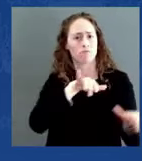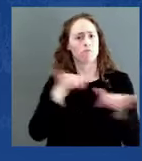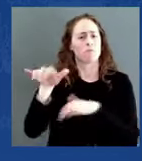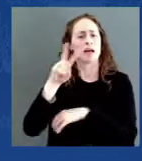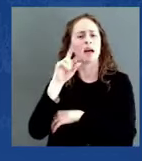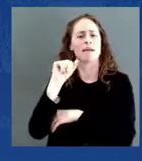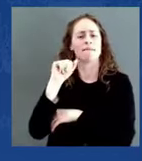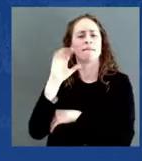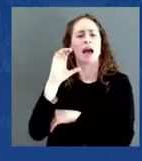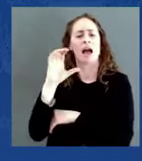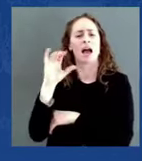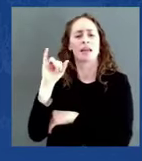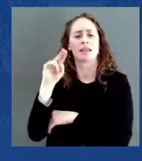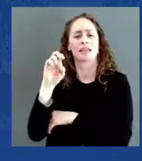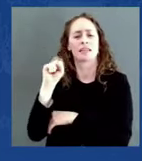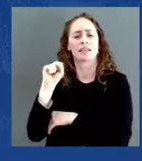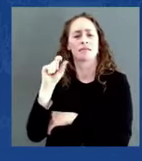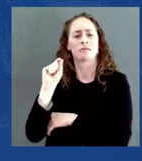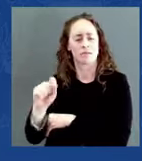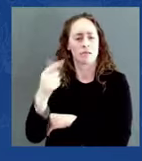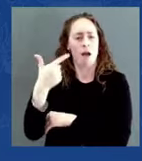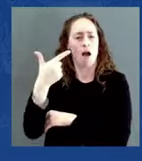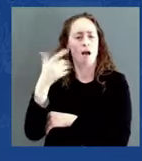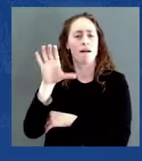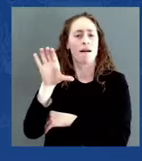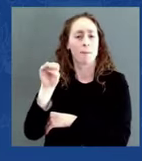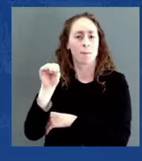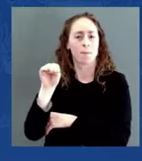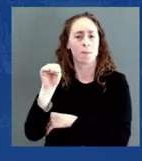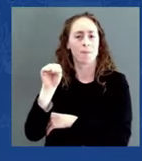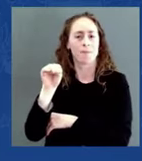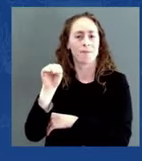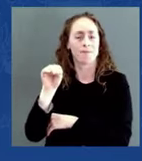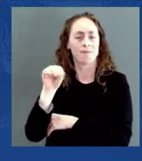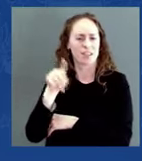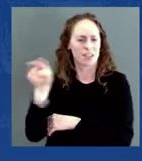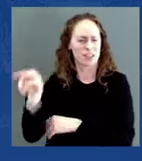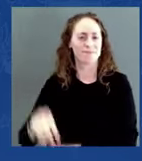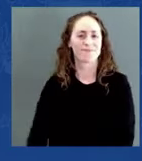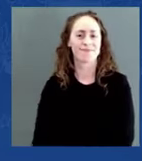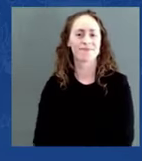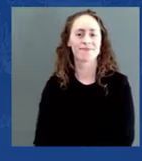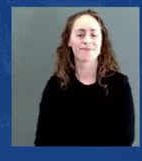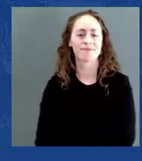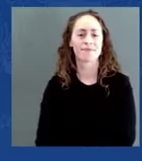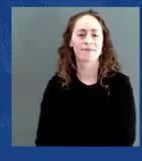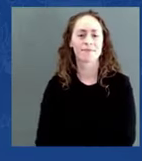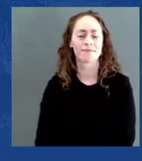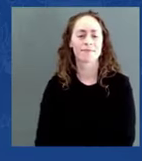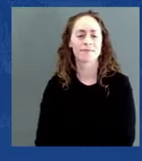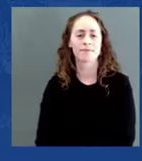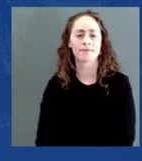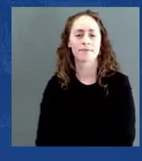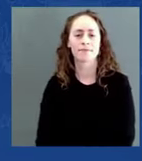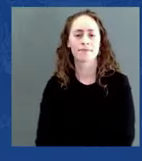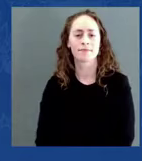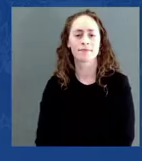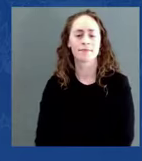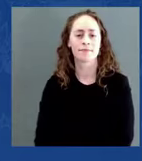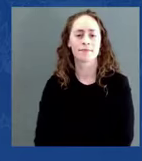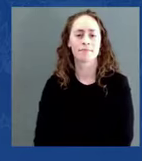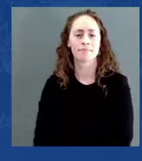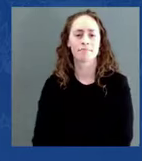country. These sites are going to offer vaccinations for the whole family, one stop, one stop. Children can get vaccinated,